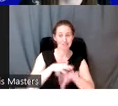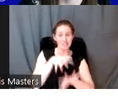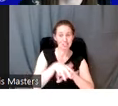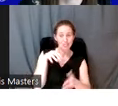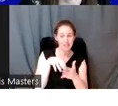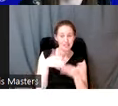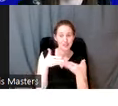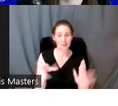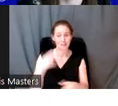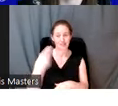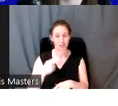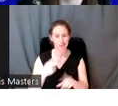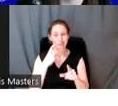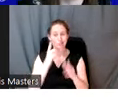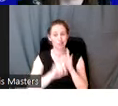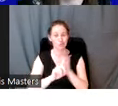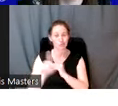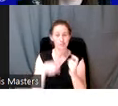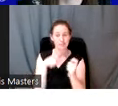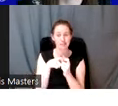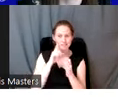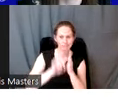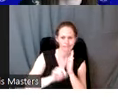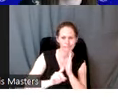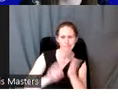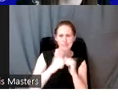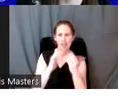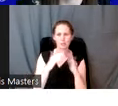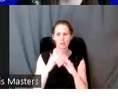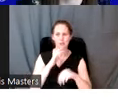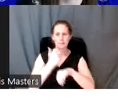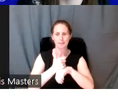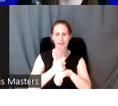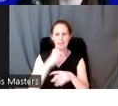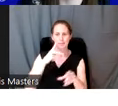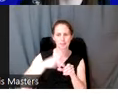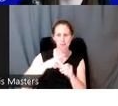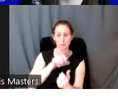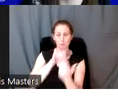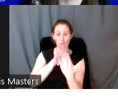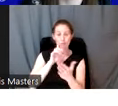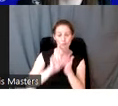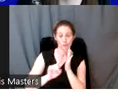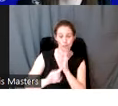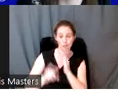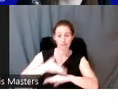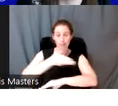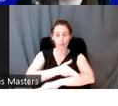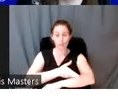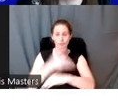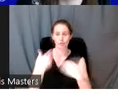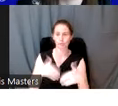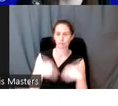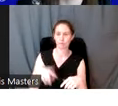history. Her research specifically examines how community-based participatory approaches to research improves the